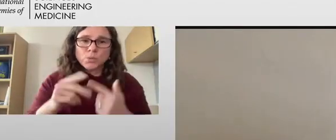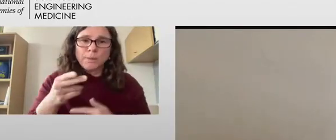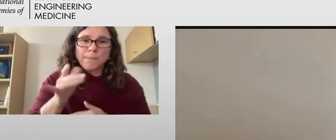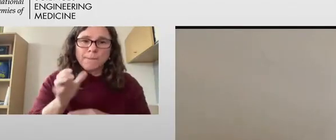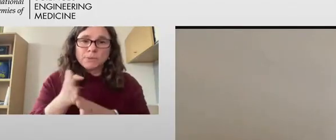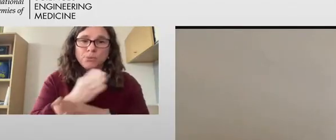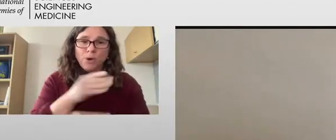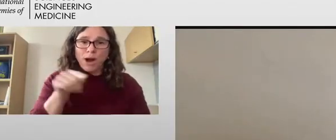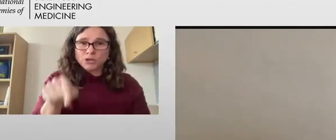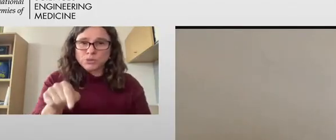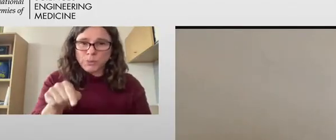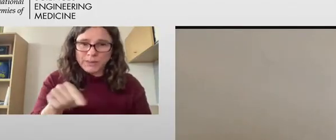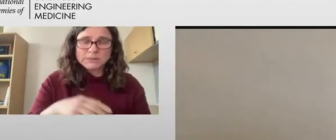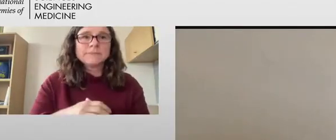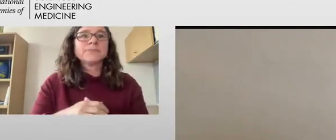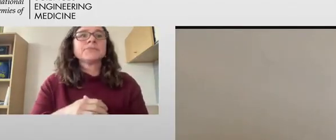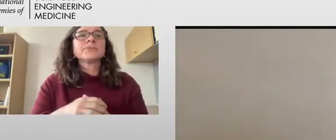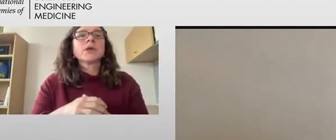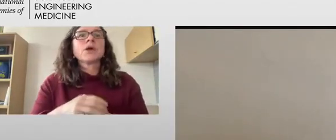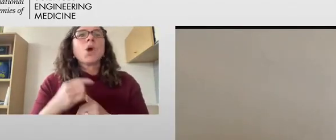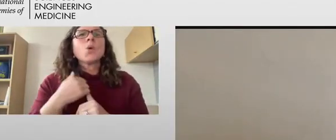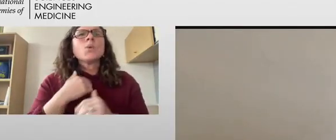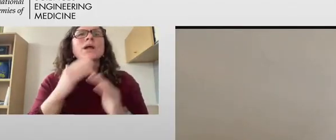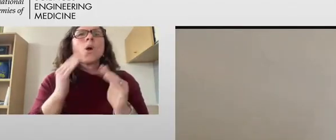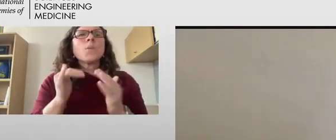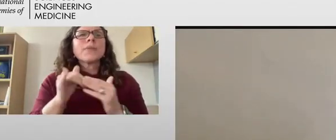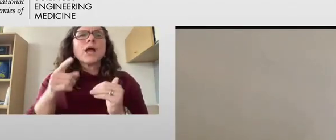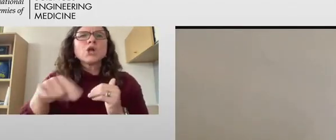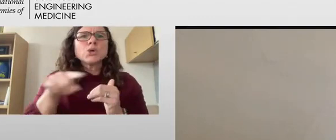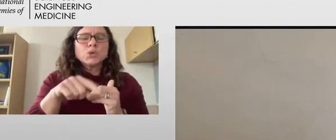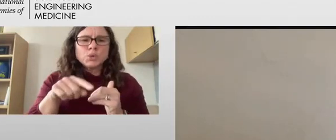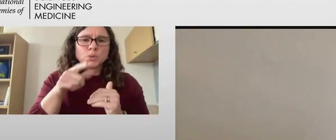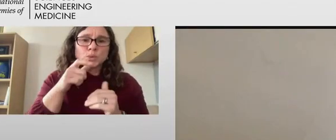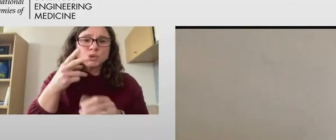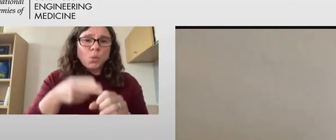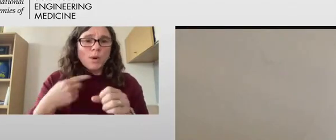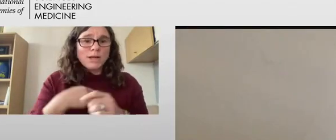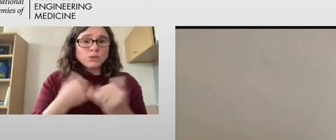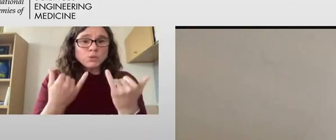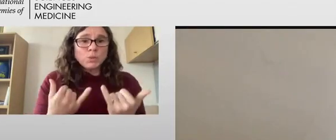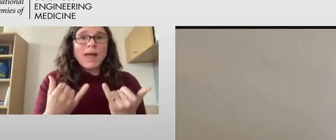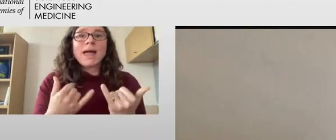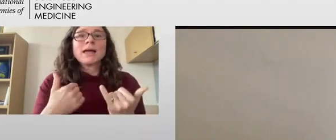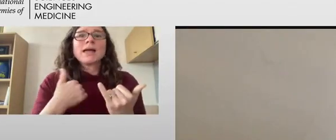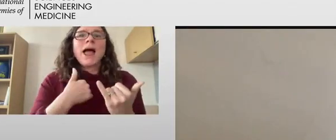presentations, and I wanted to also invite the public in this opportunity.